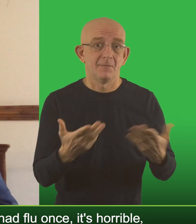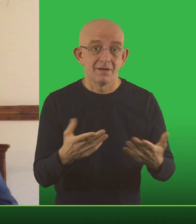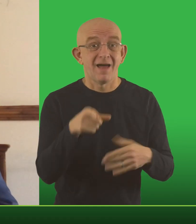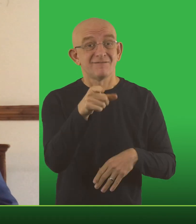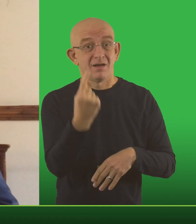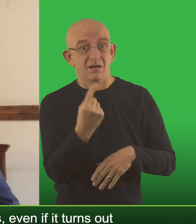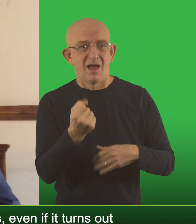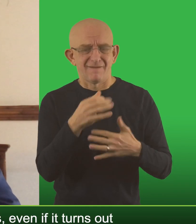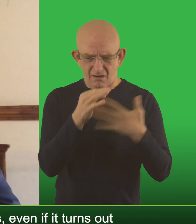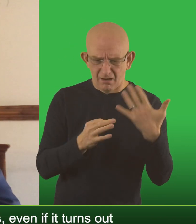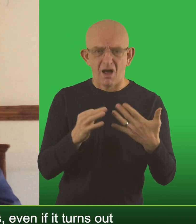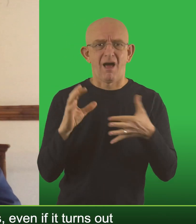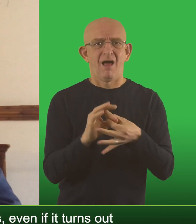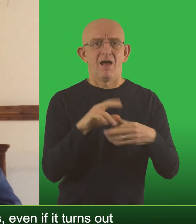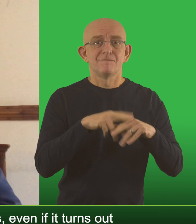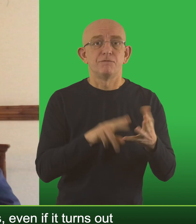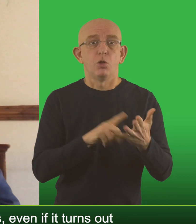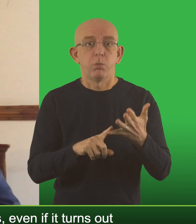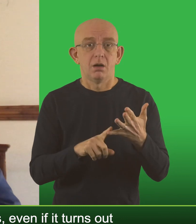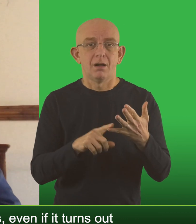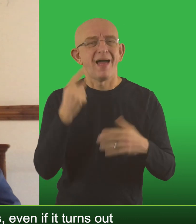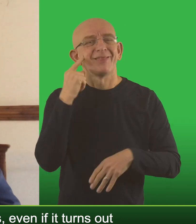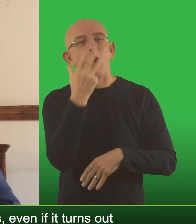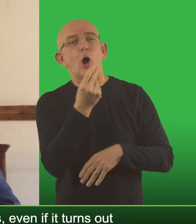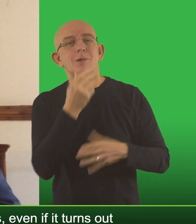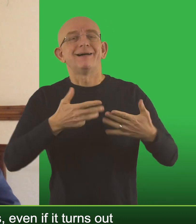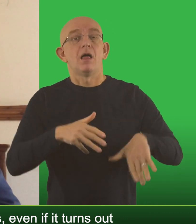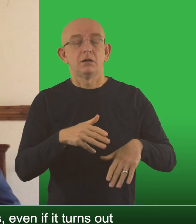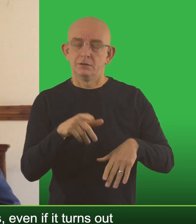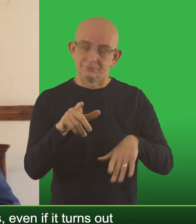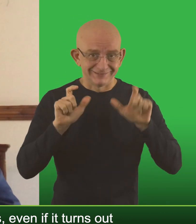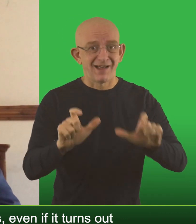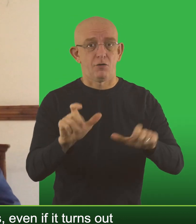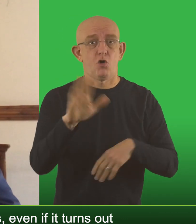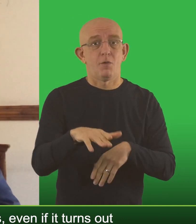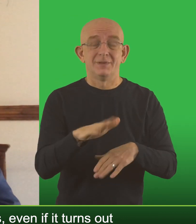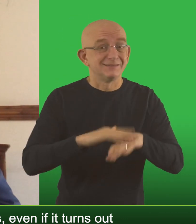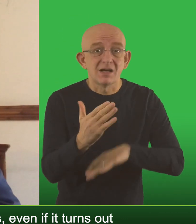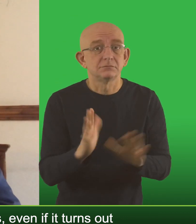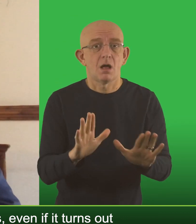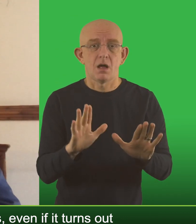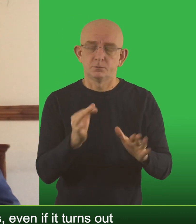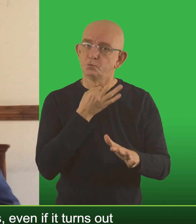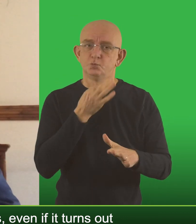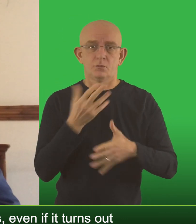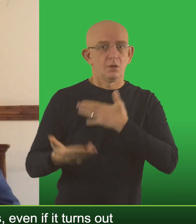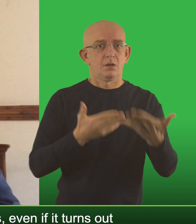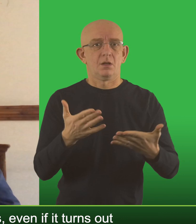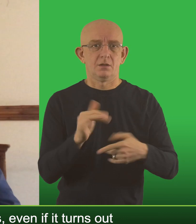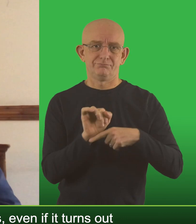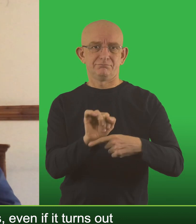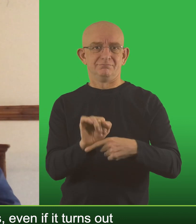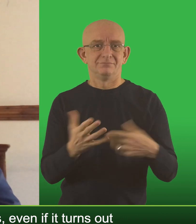else. If you have flu-like symptoms even if it turns out to be the common